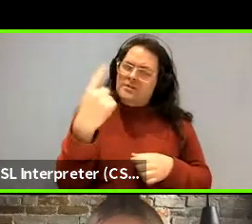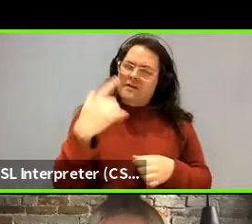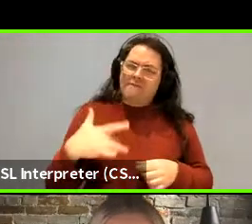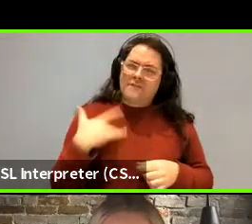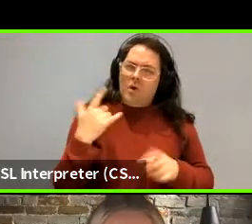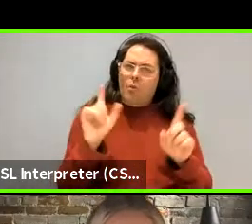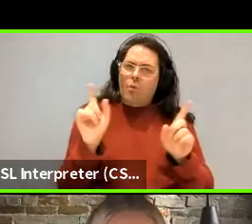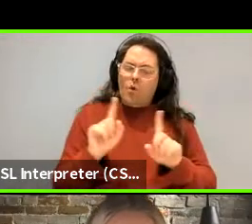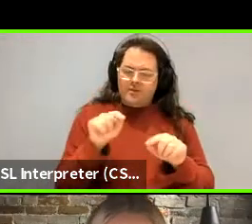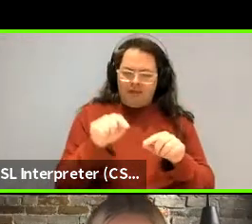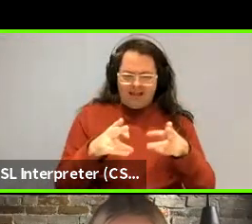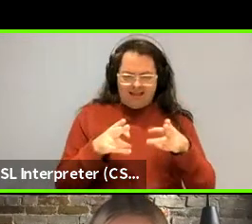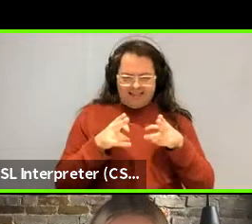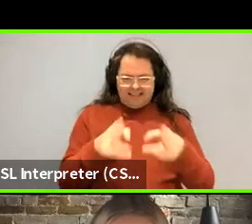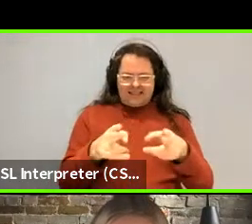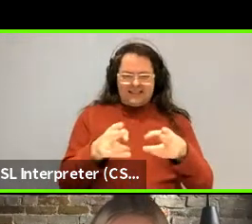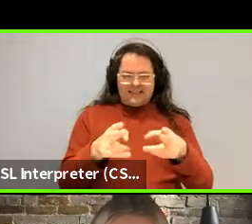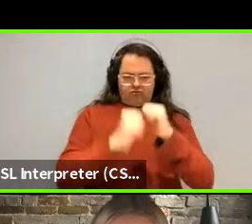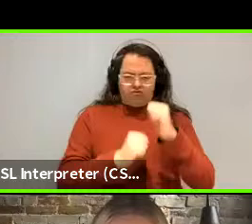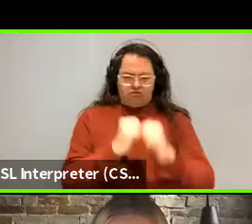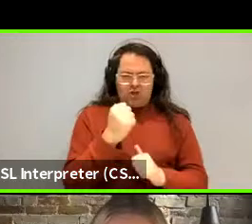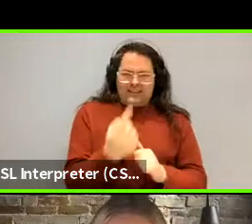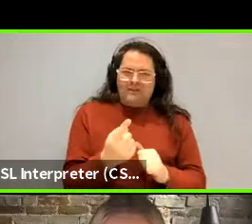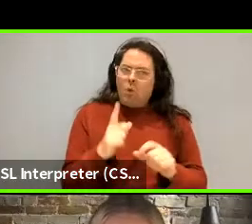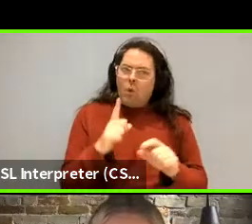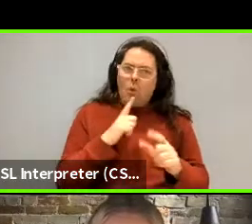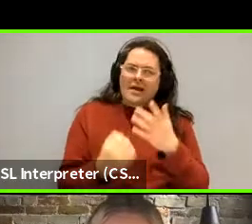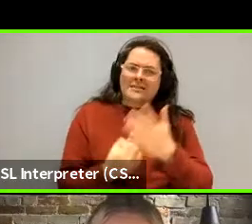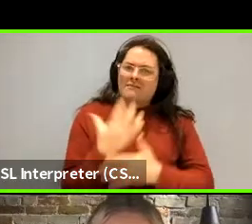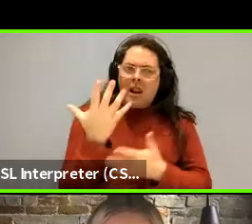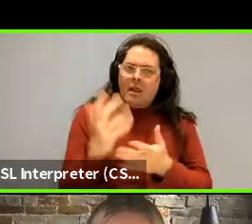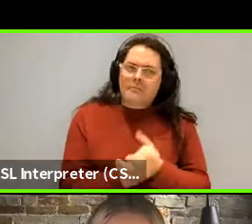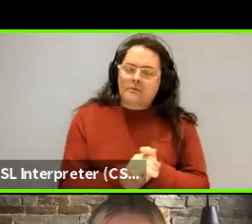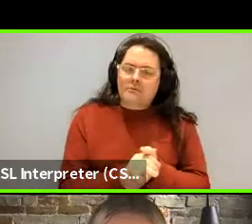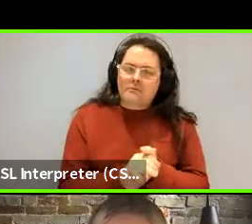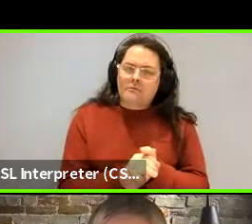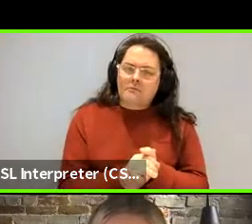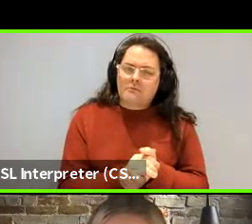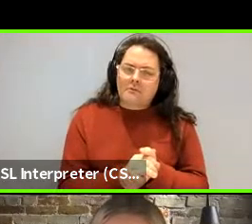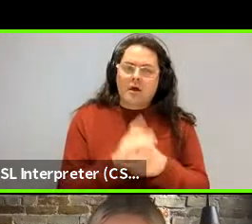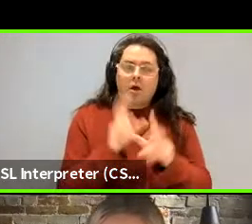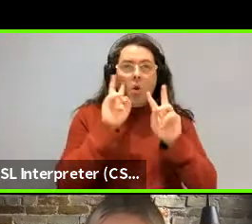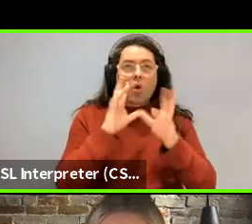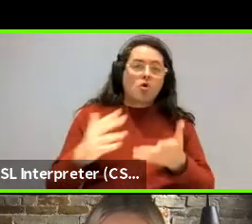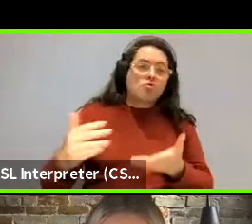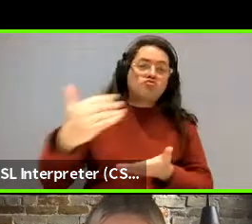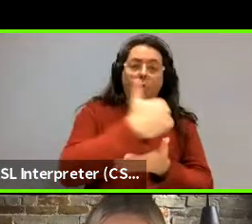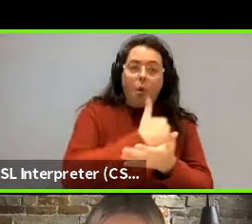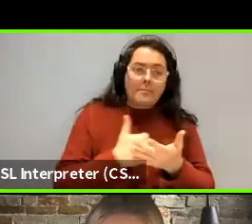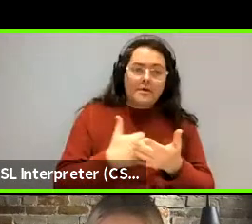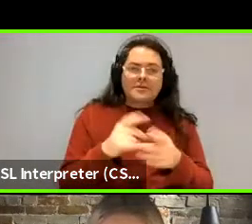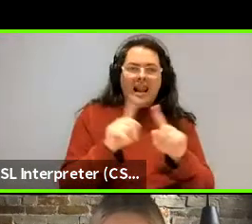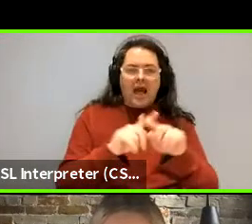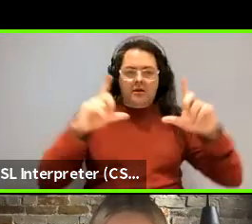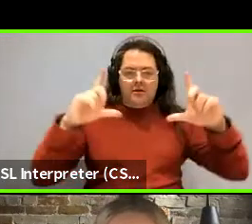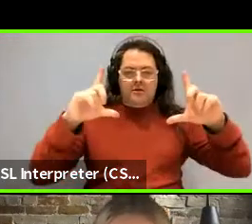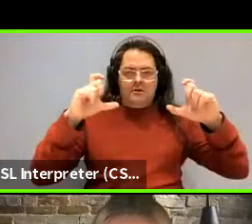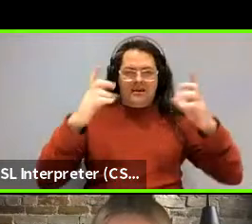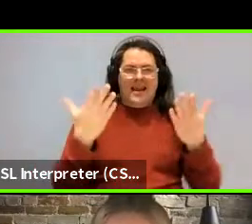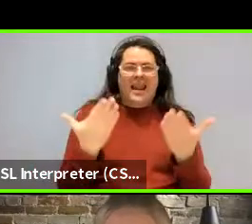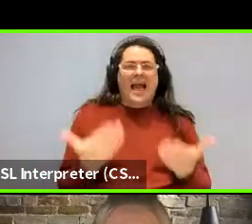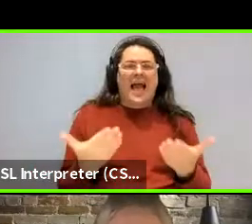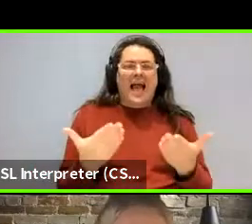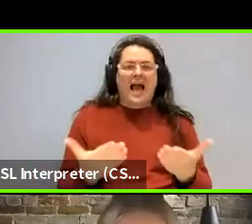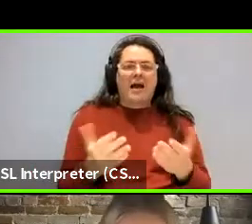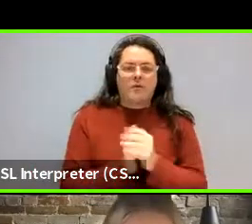do these systems, how do systems like that come about? Because what we see when we study corpora, this is snapshots taken at this point in